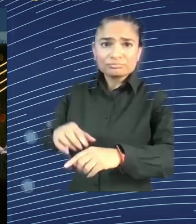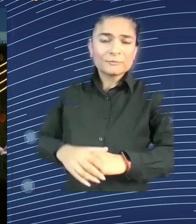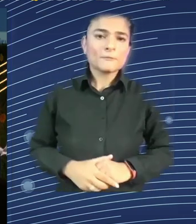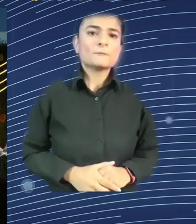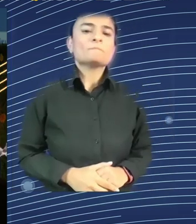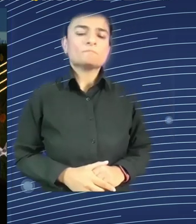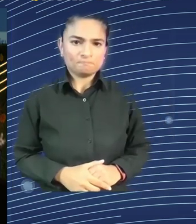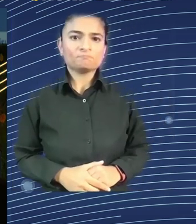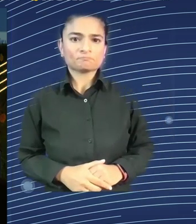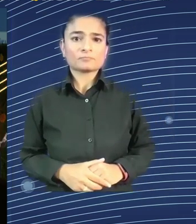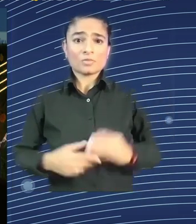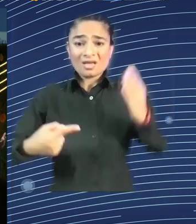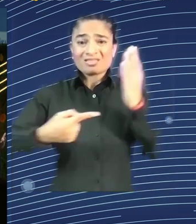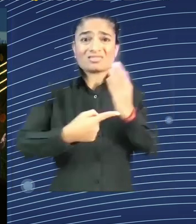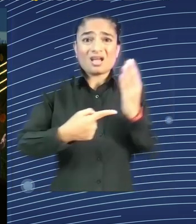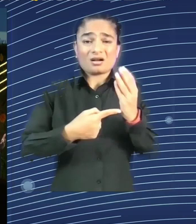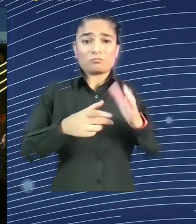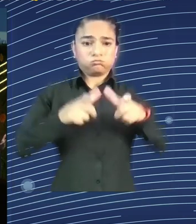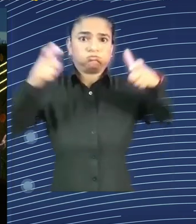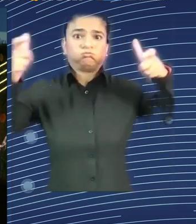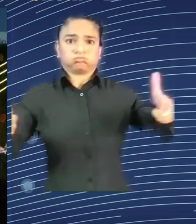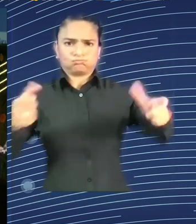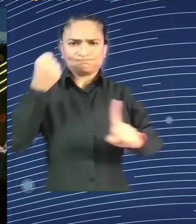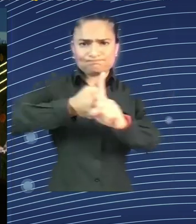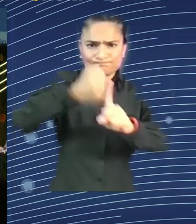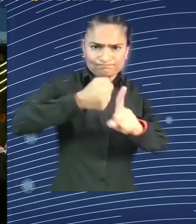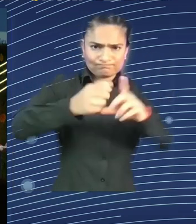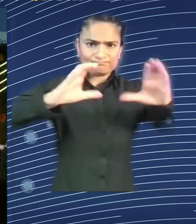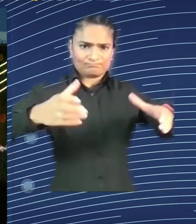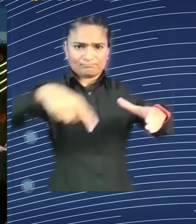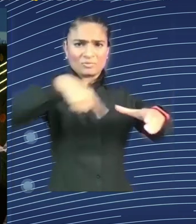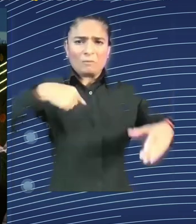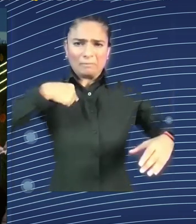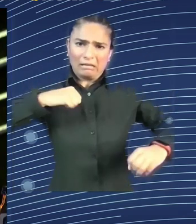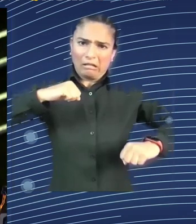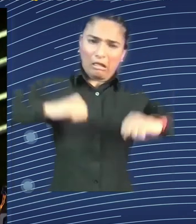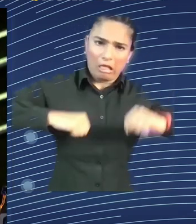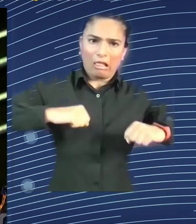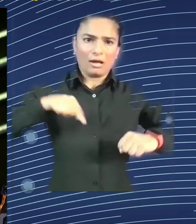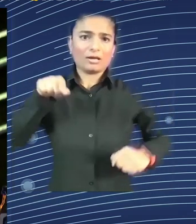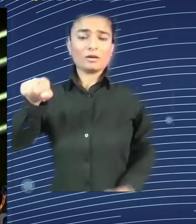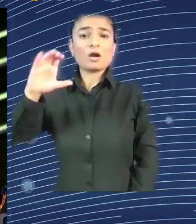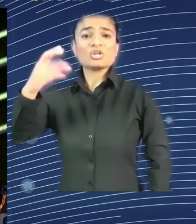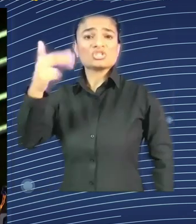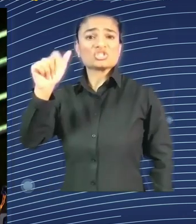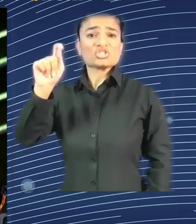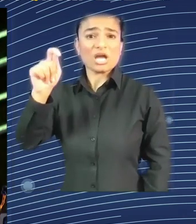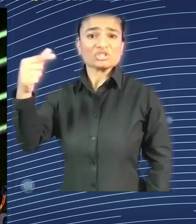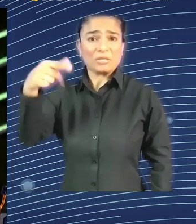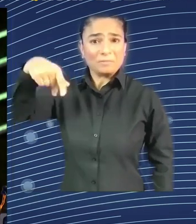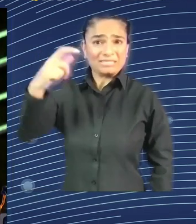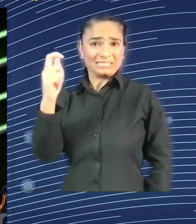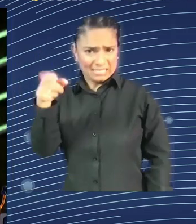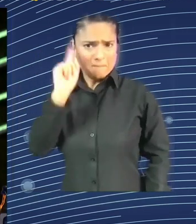be regulated now, and they're actively expressed in negotiations. And I think that's extremely worrying. Because if